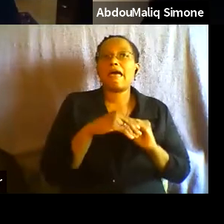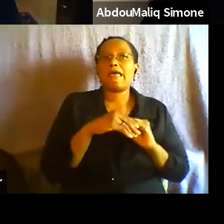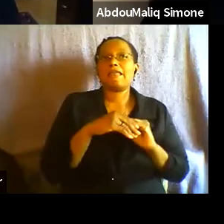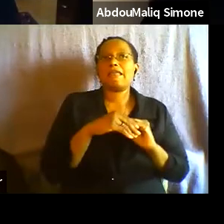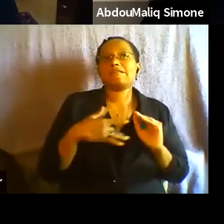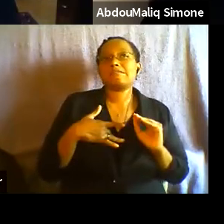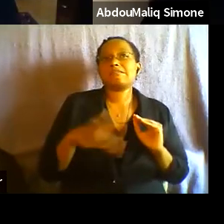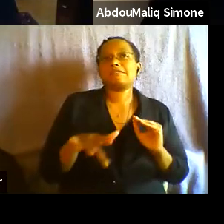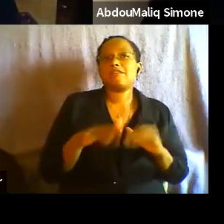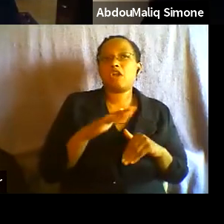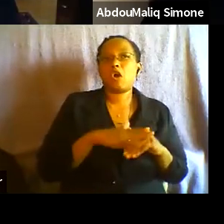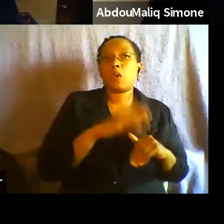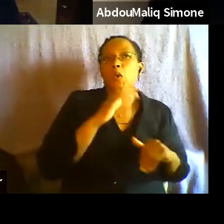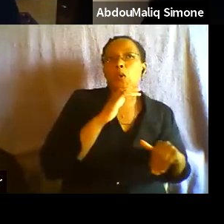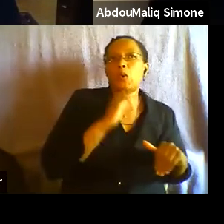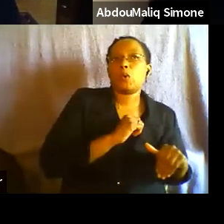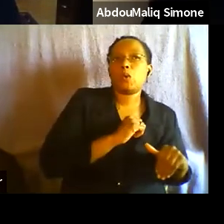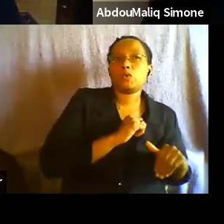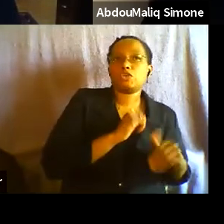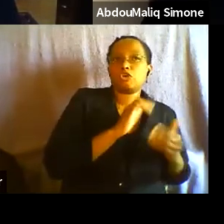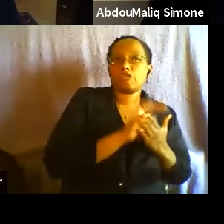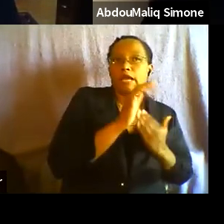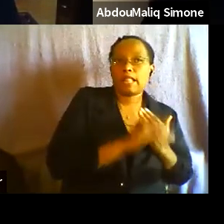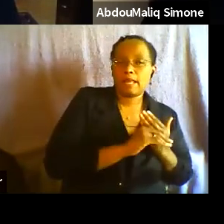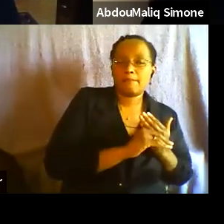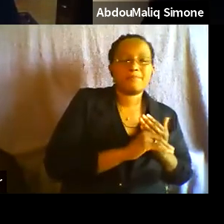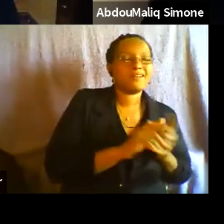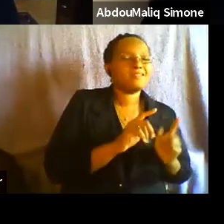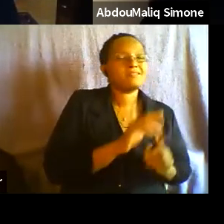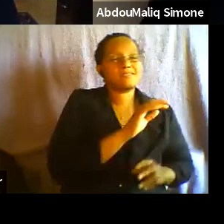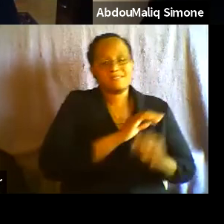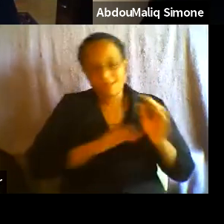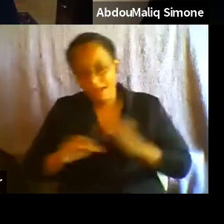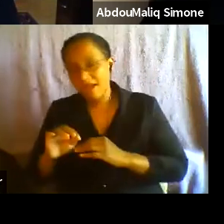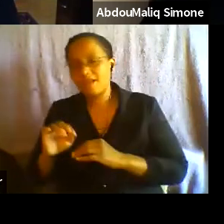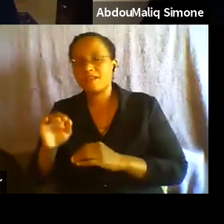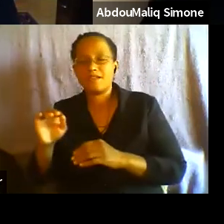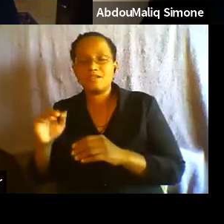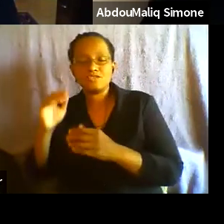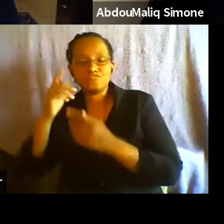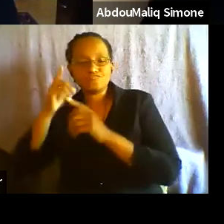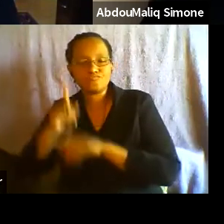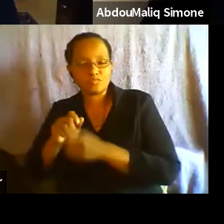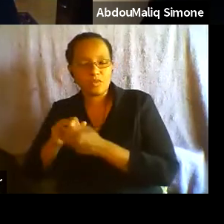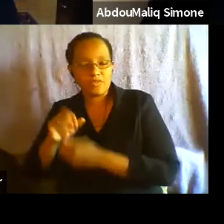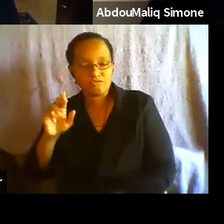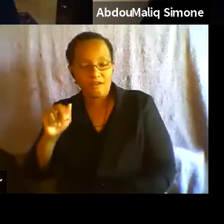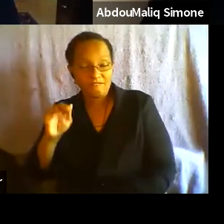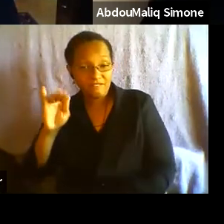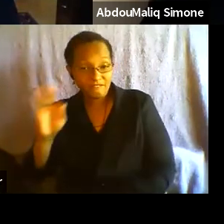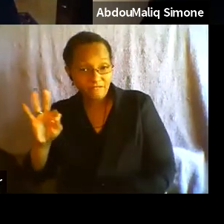curriculum, but rather to go back to the point that I think Rafip was making and to go to what I have learned from